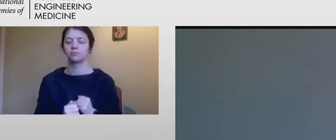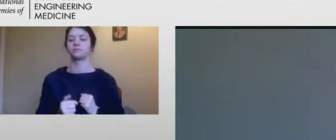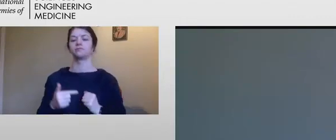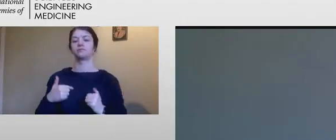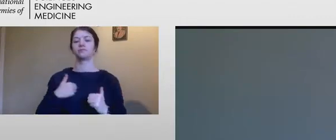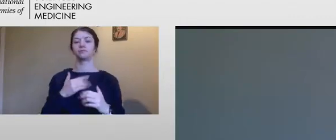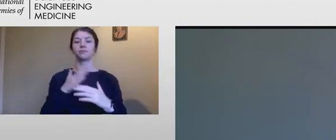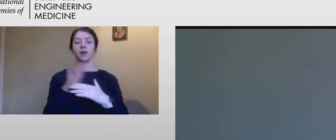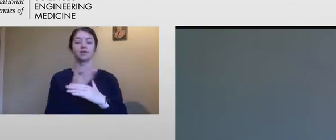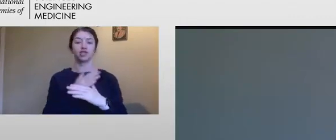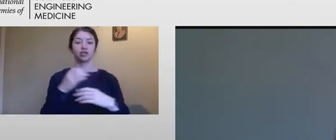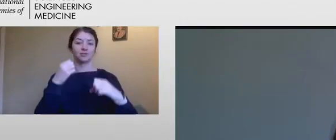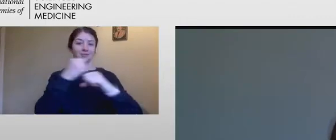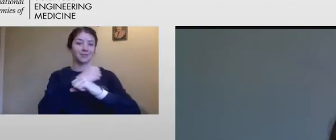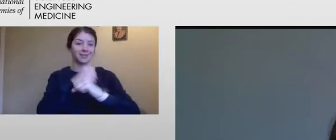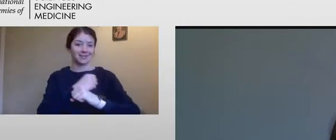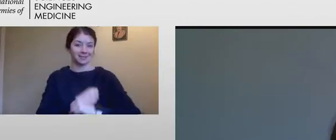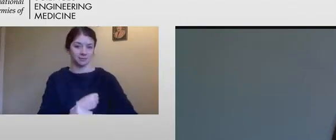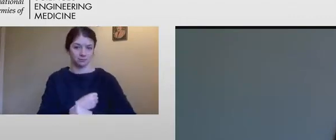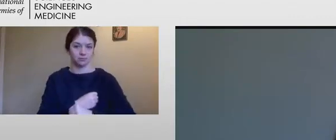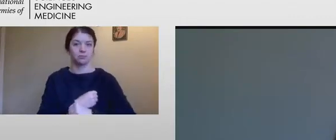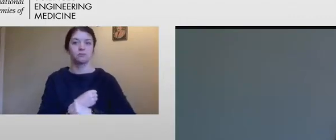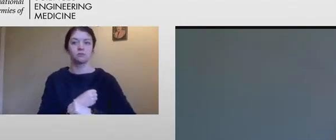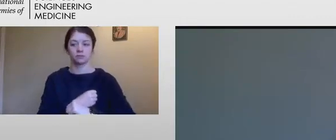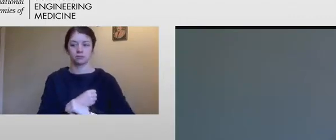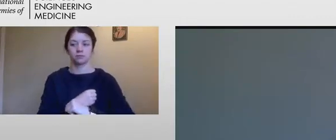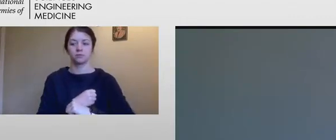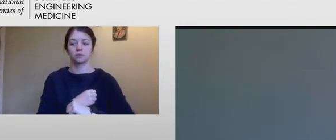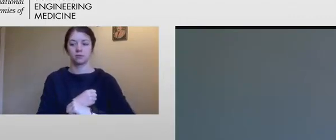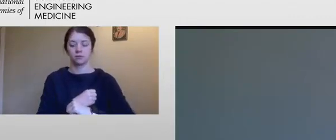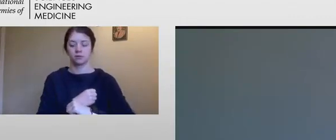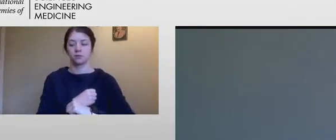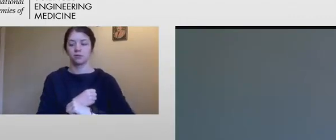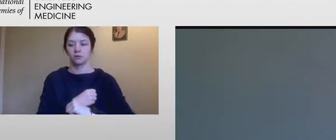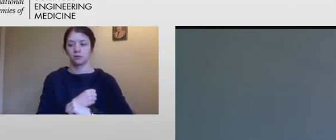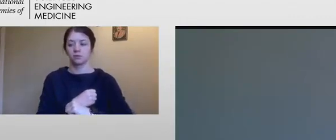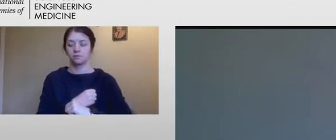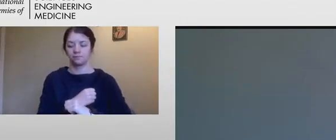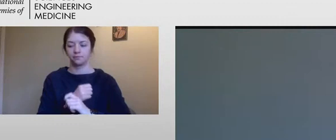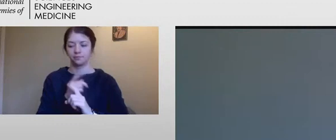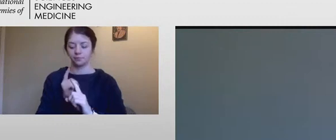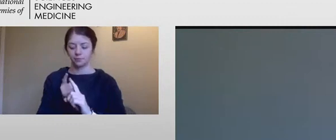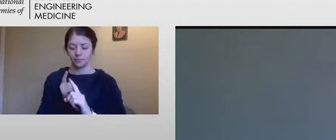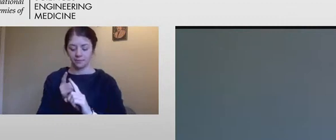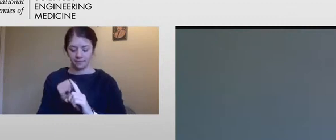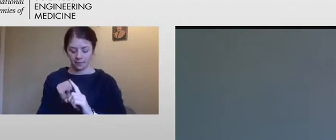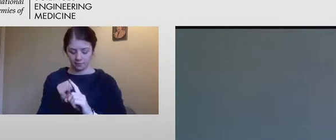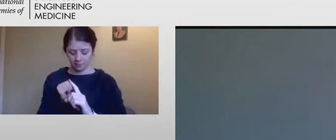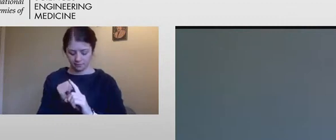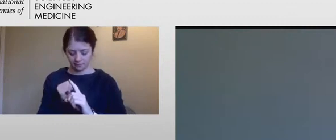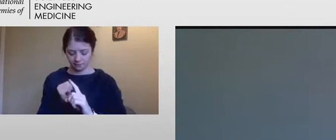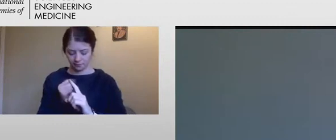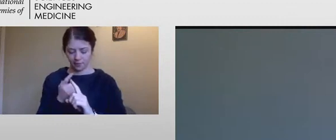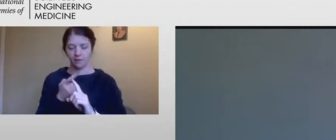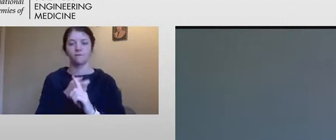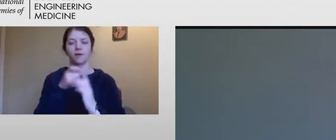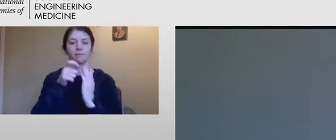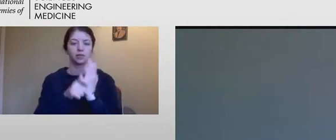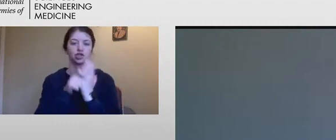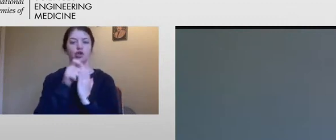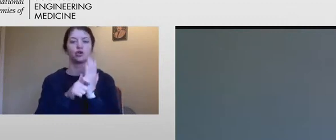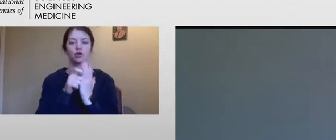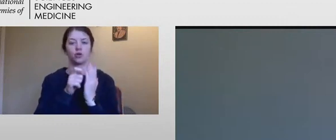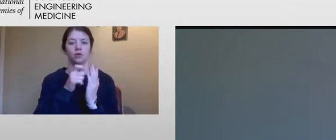from a journal article from Dr.